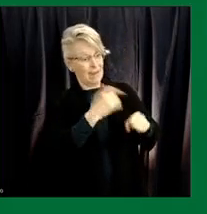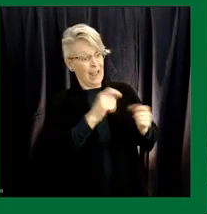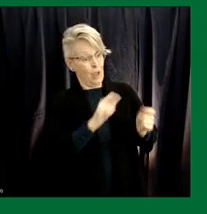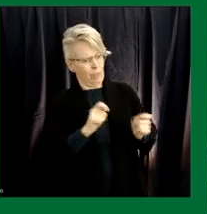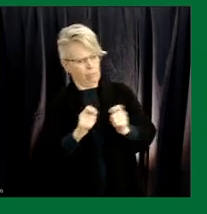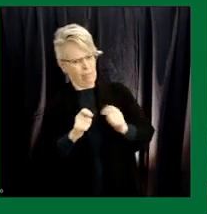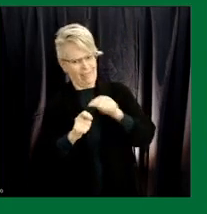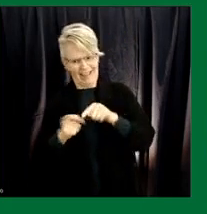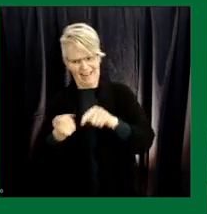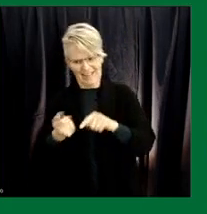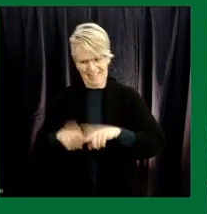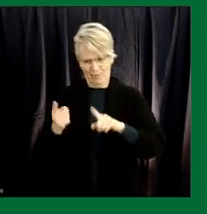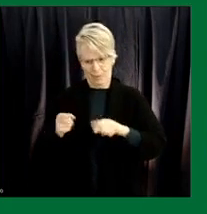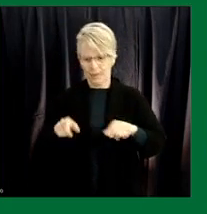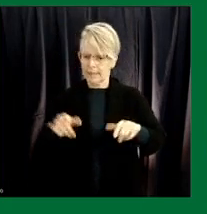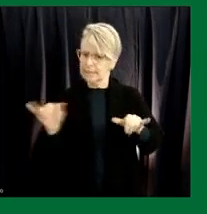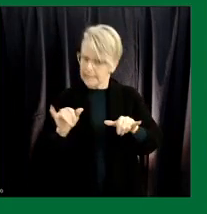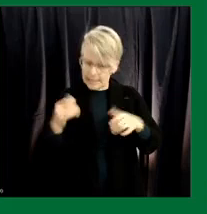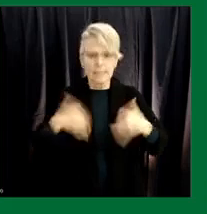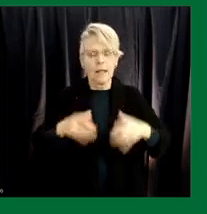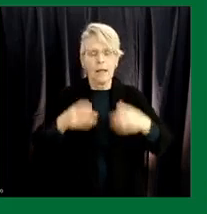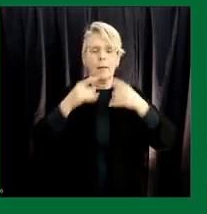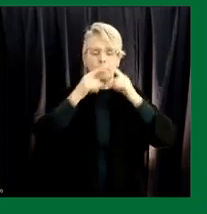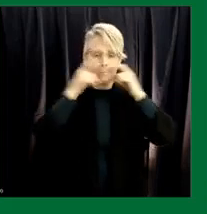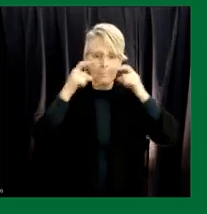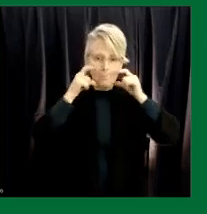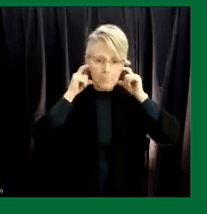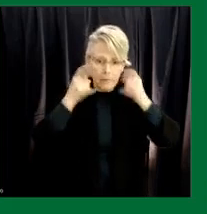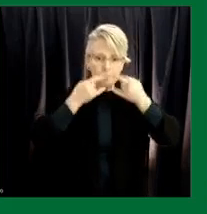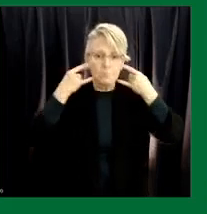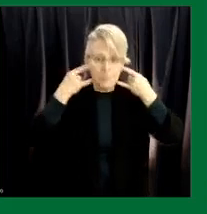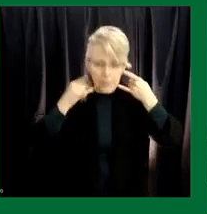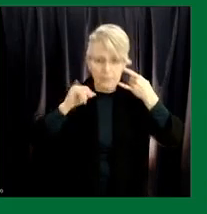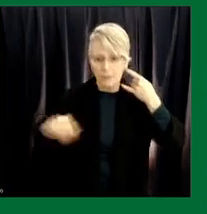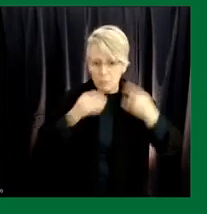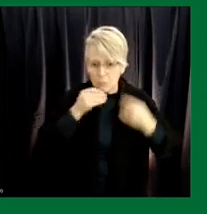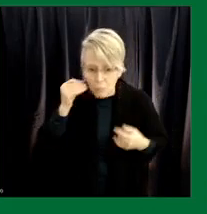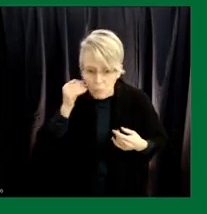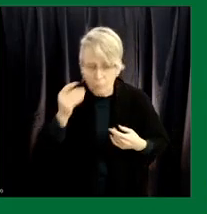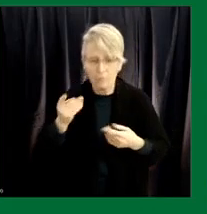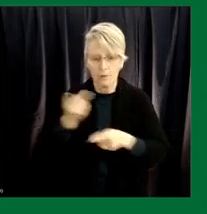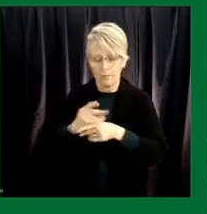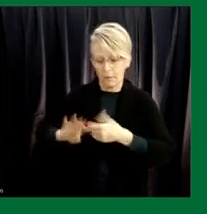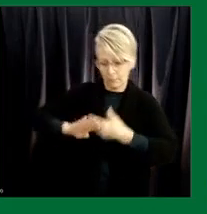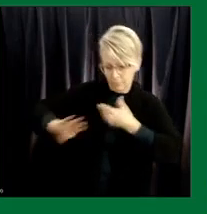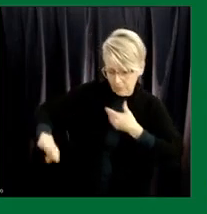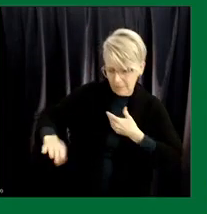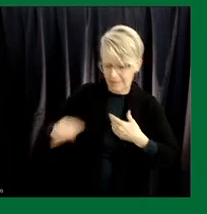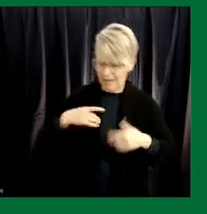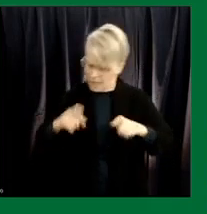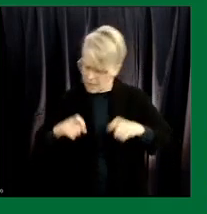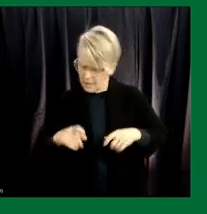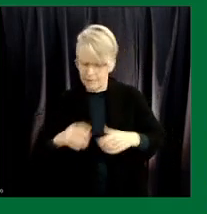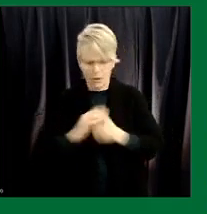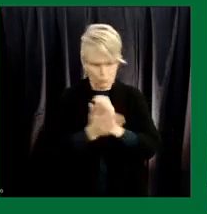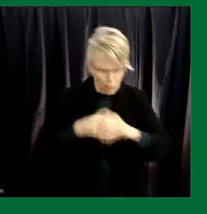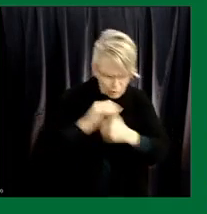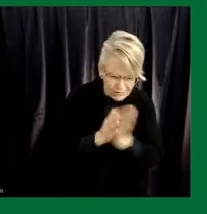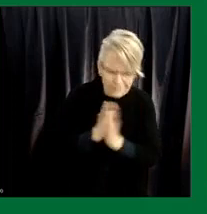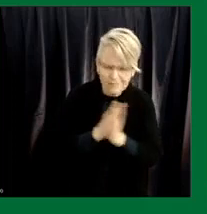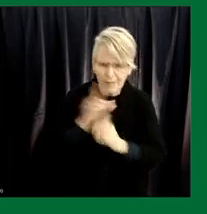physical distance wearing mask use where appropriate staying home and seeking testing when I was sick hand washing all these steps